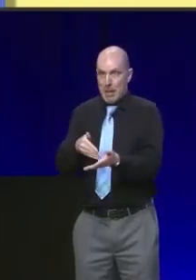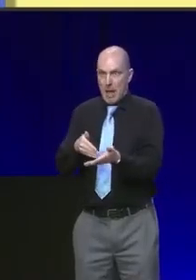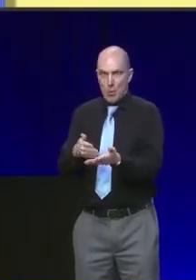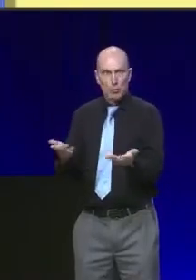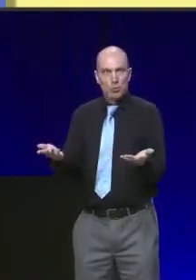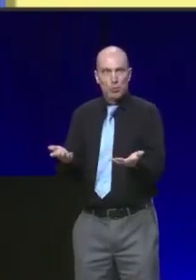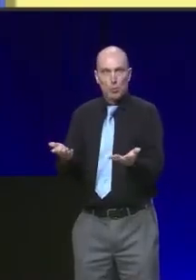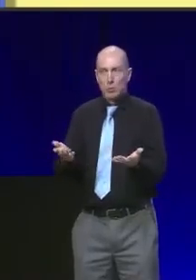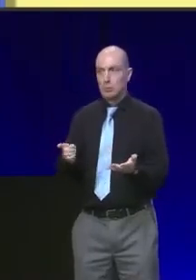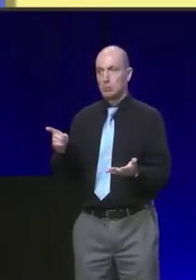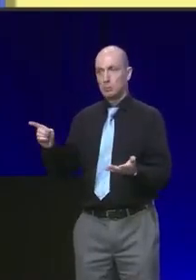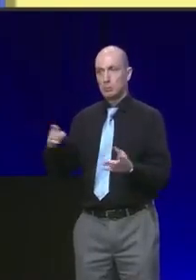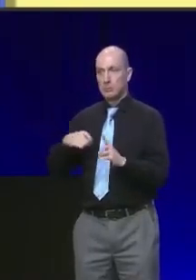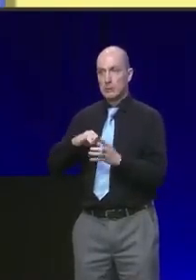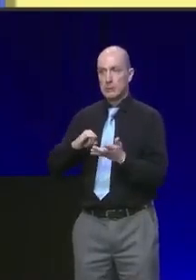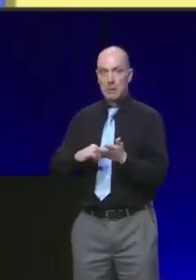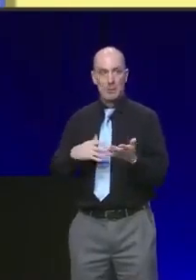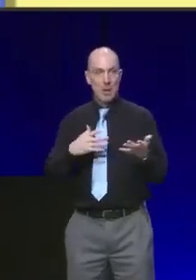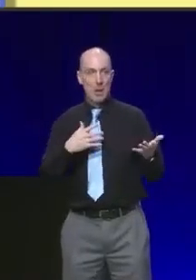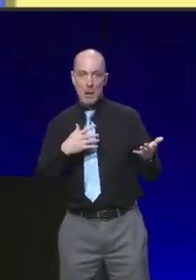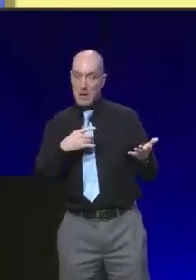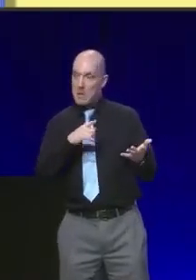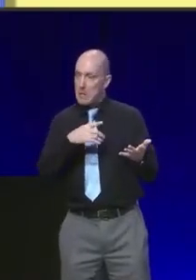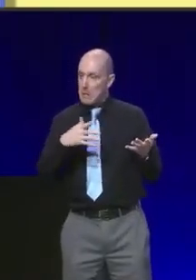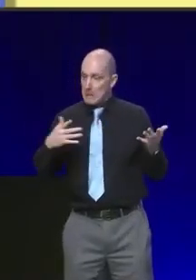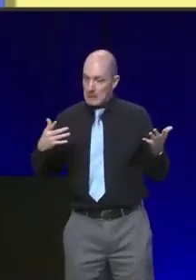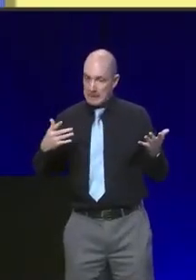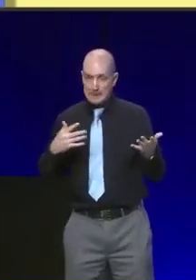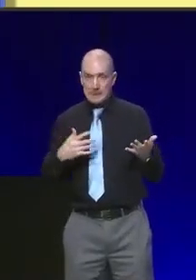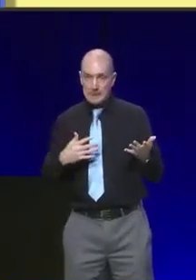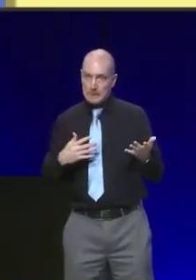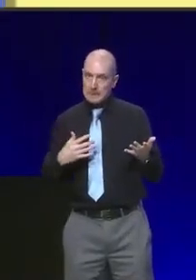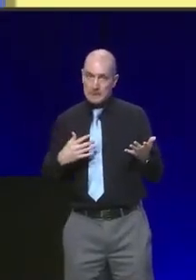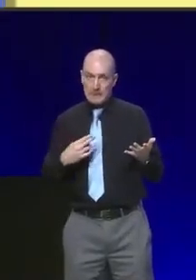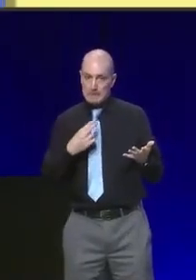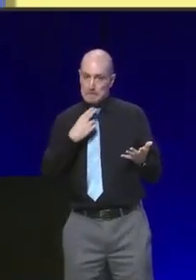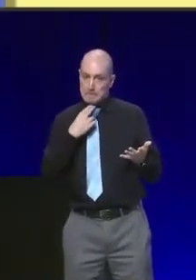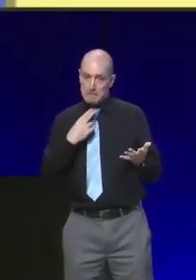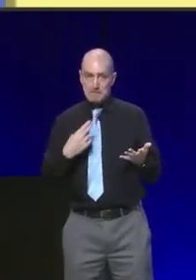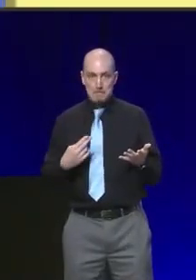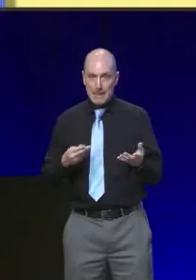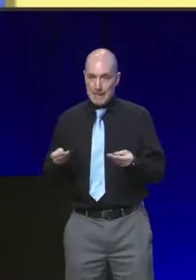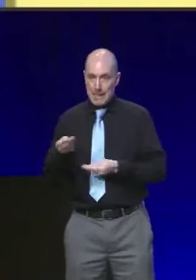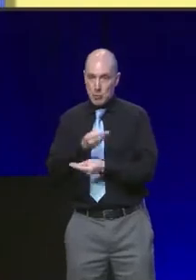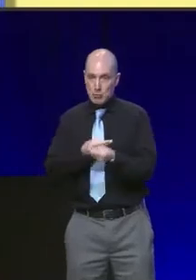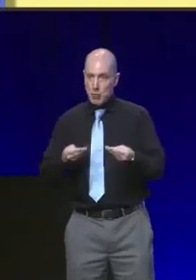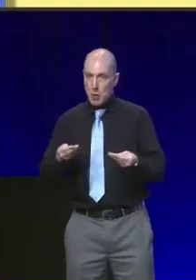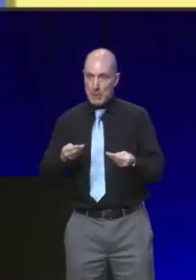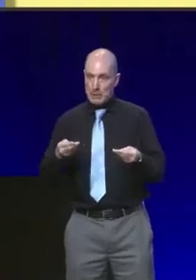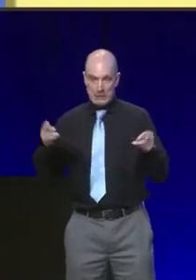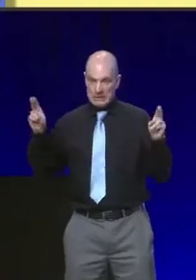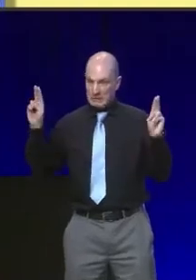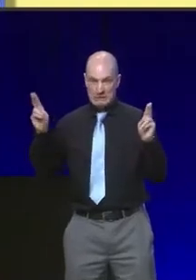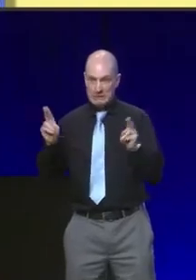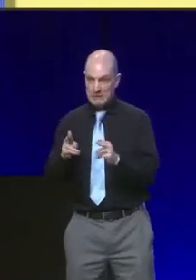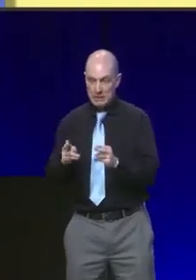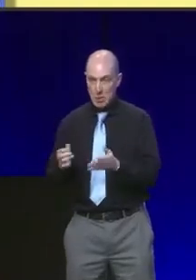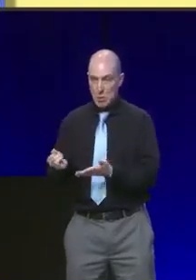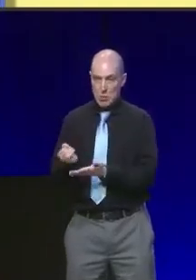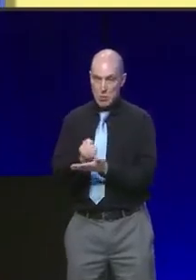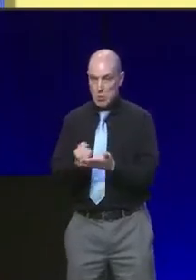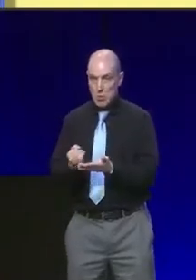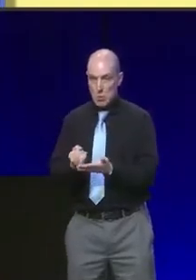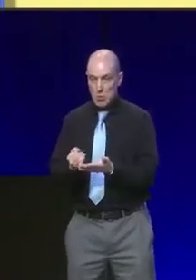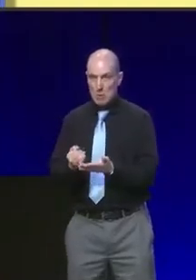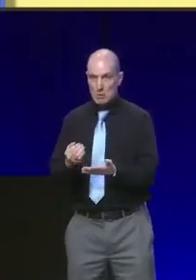the United Kingdom is in the worst economic state since World War II. So my friends, it